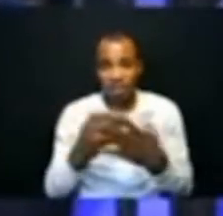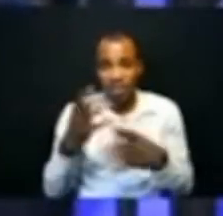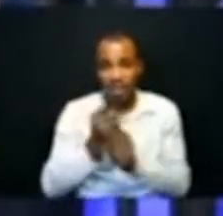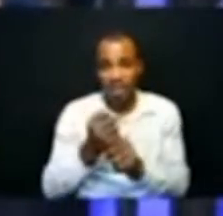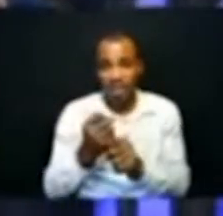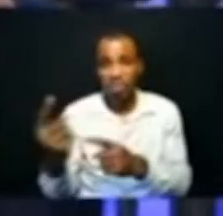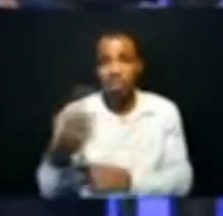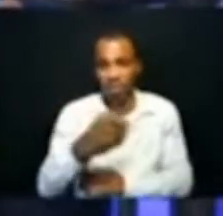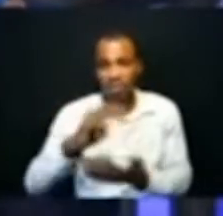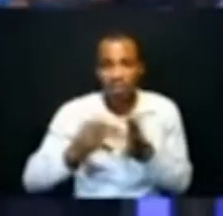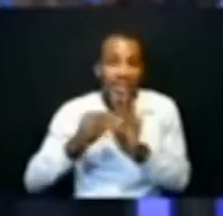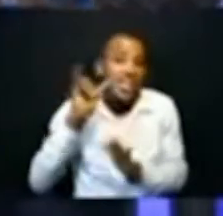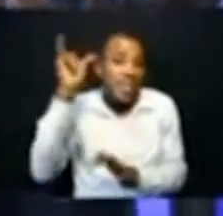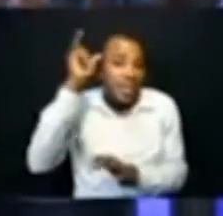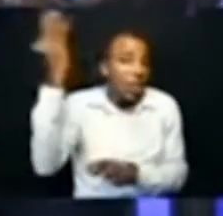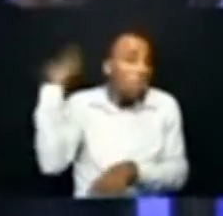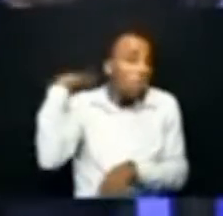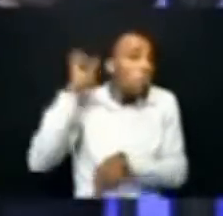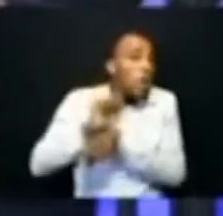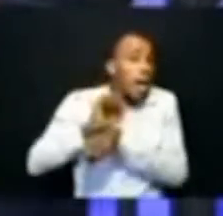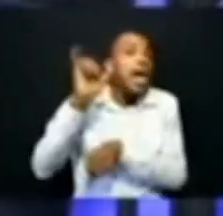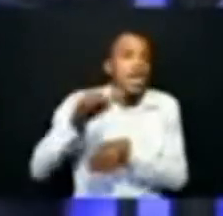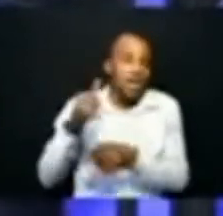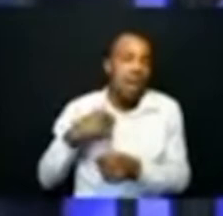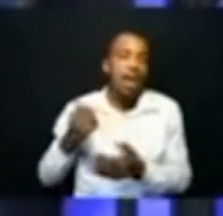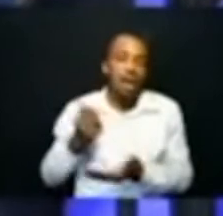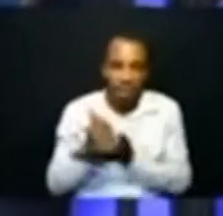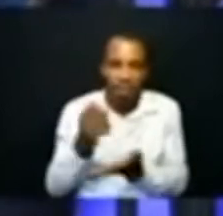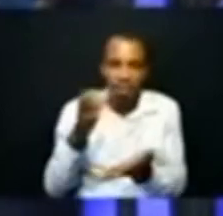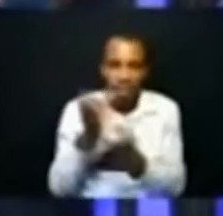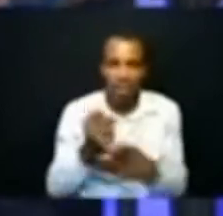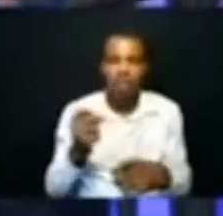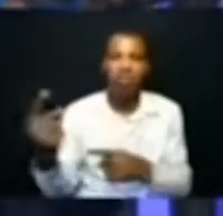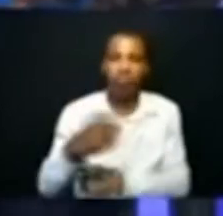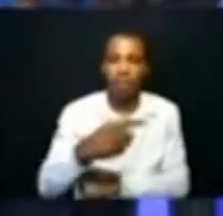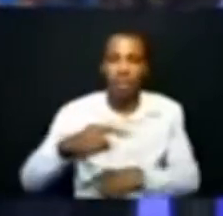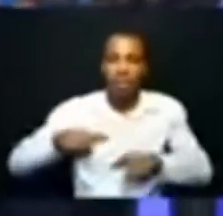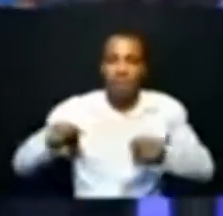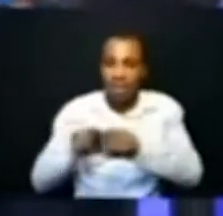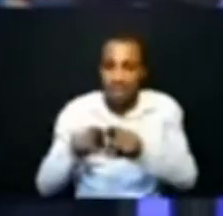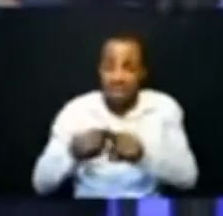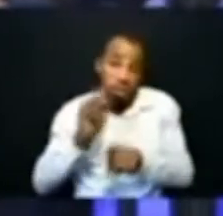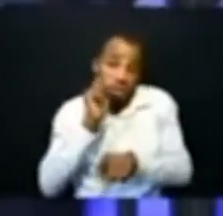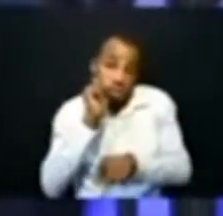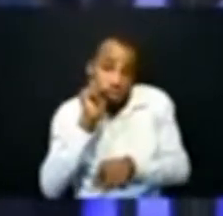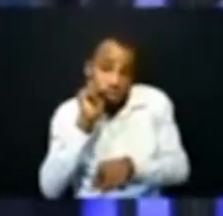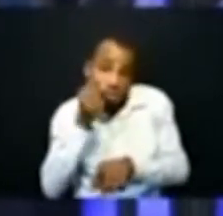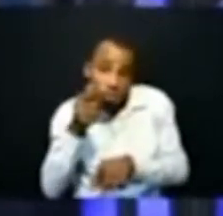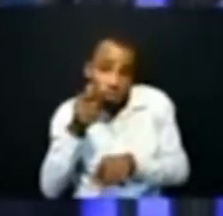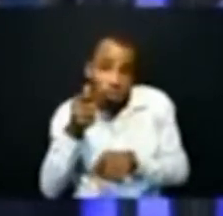work very hard today now there was this lady who was in the law school